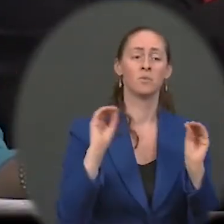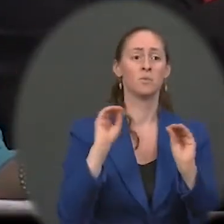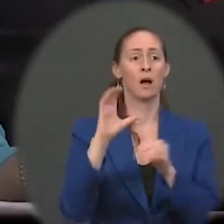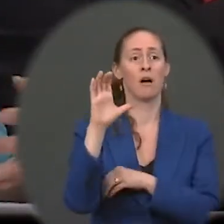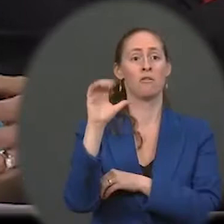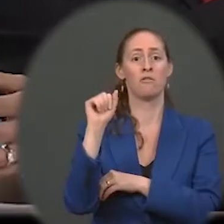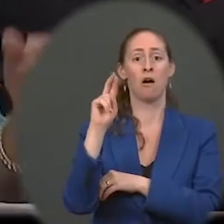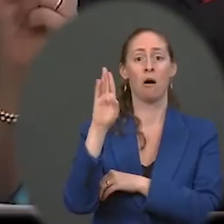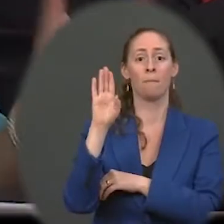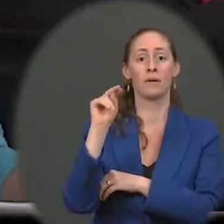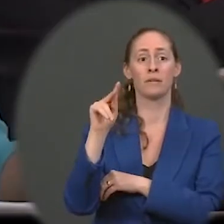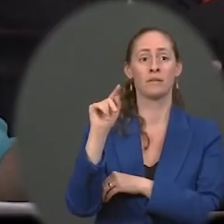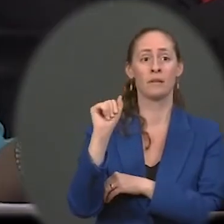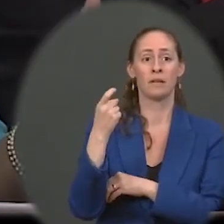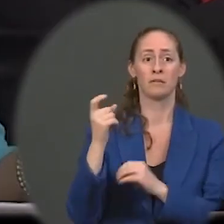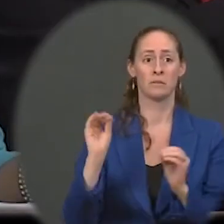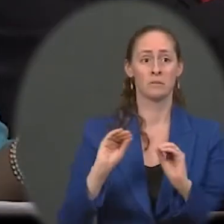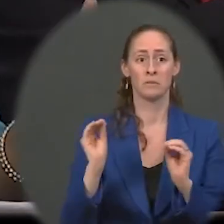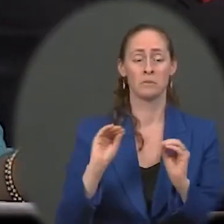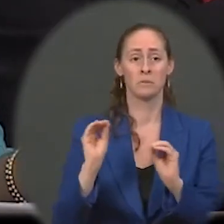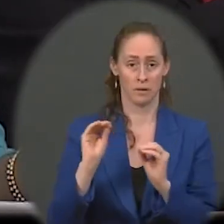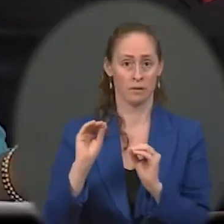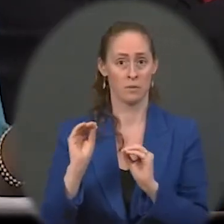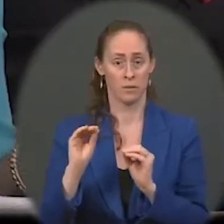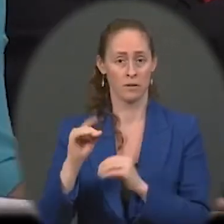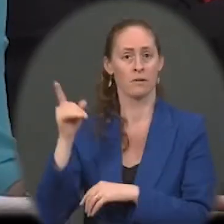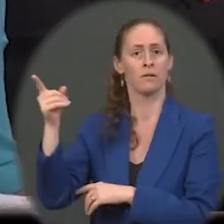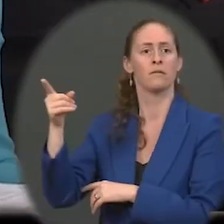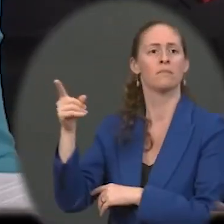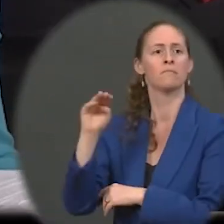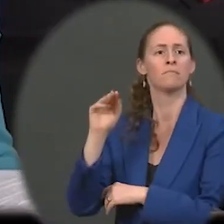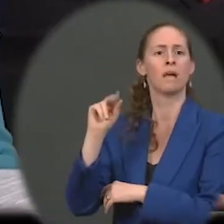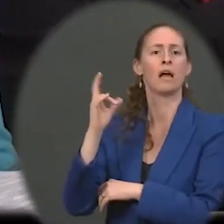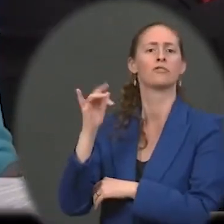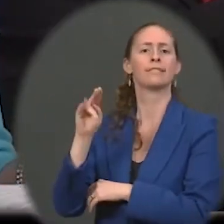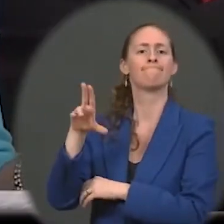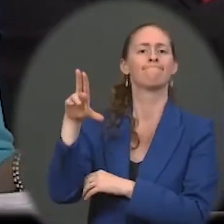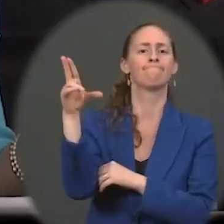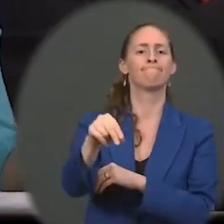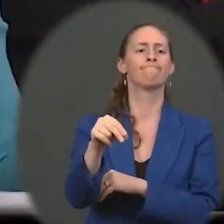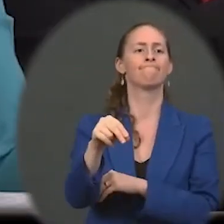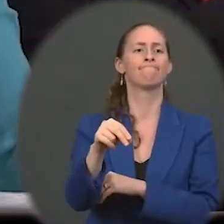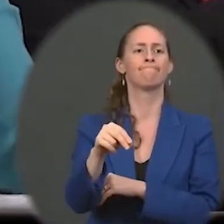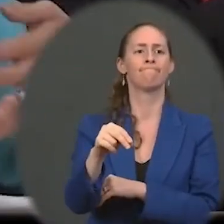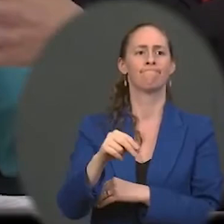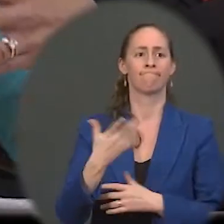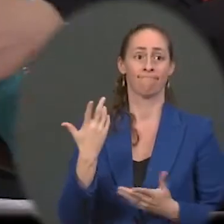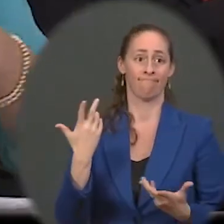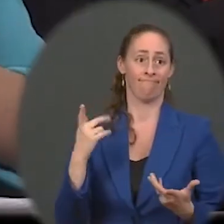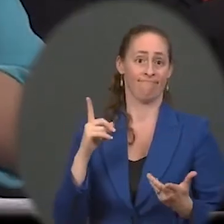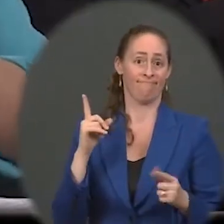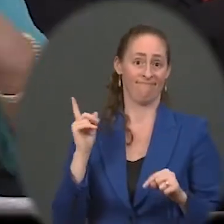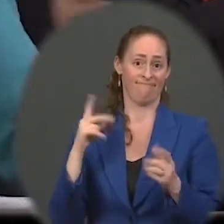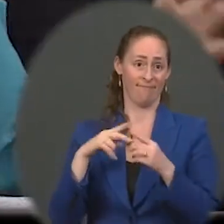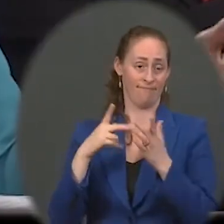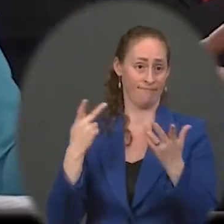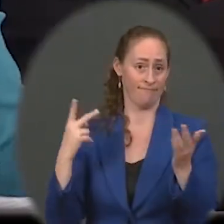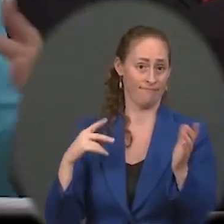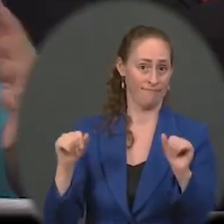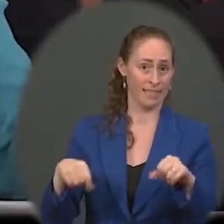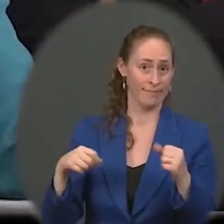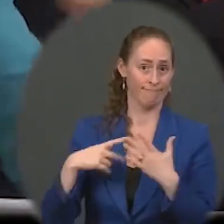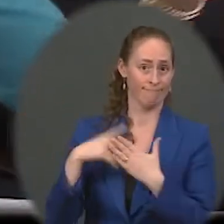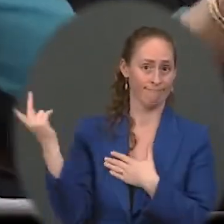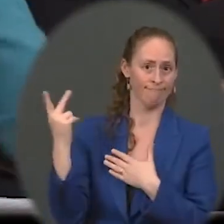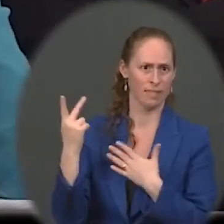has opposed, there's really going to be a significant gap in reaching those goals. So I'm wondering when you say we have a plan